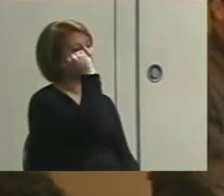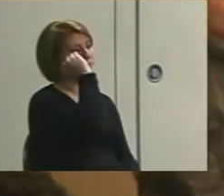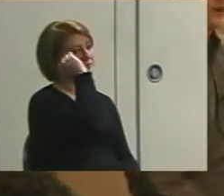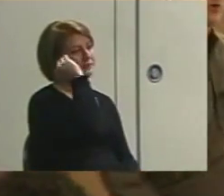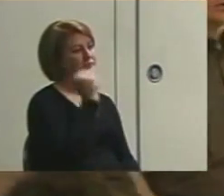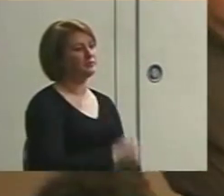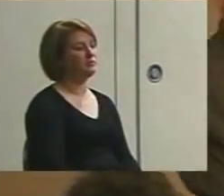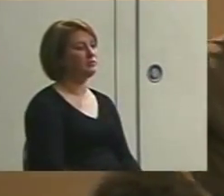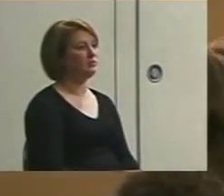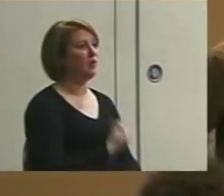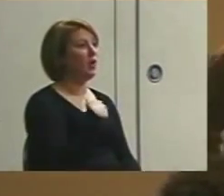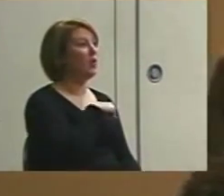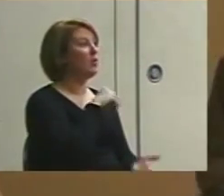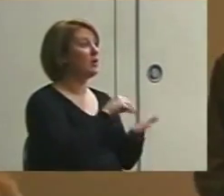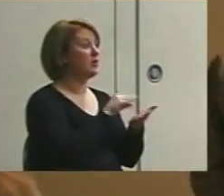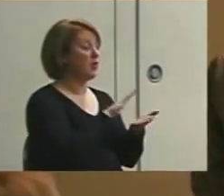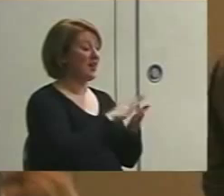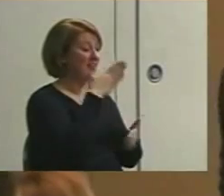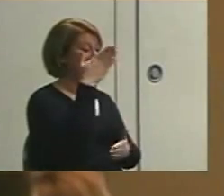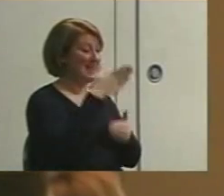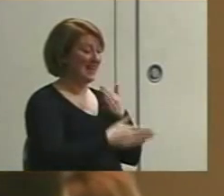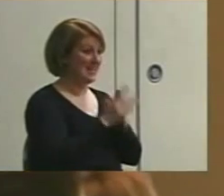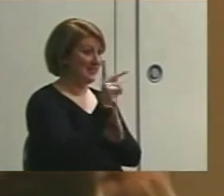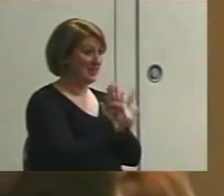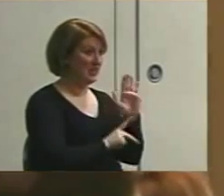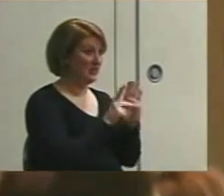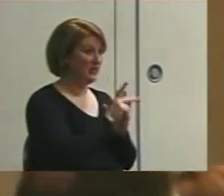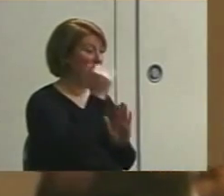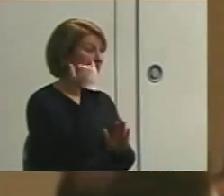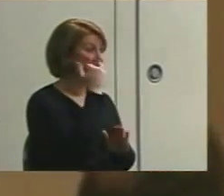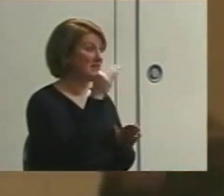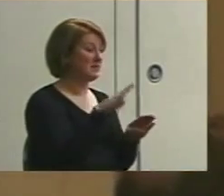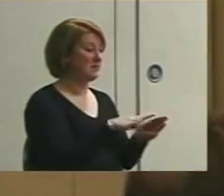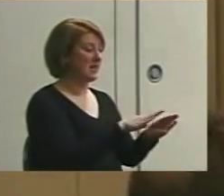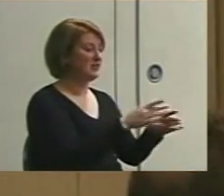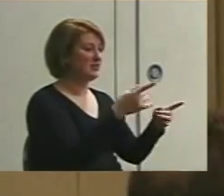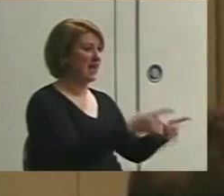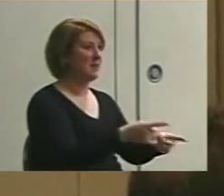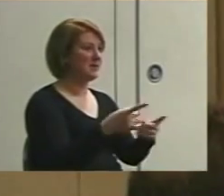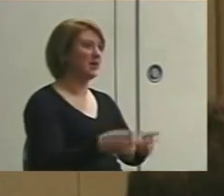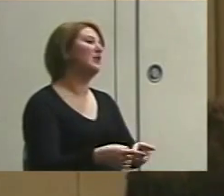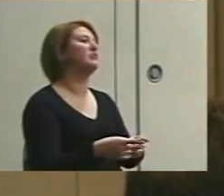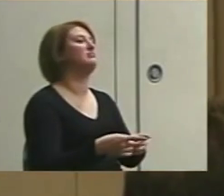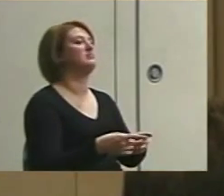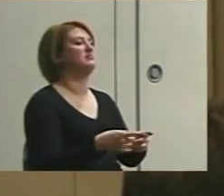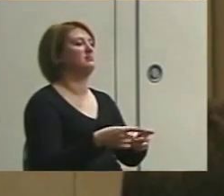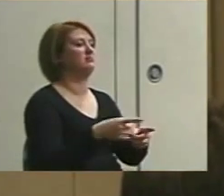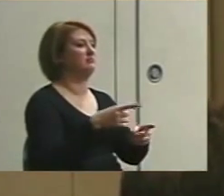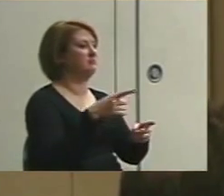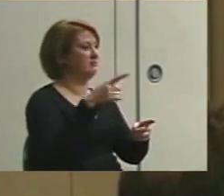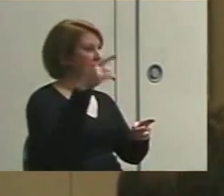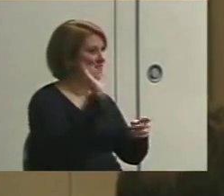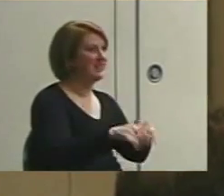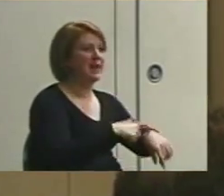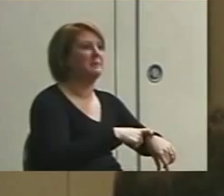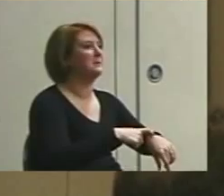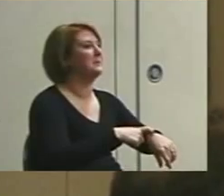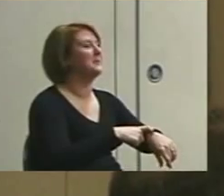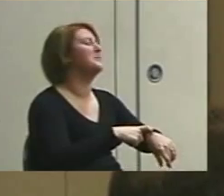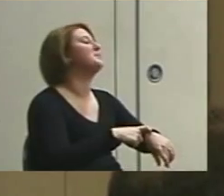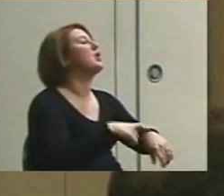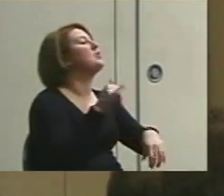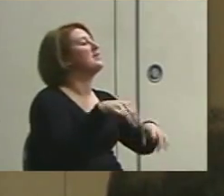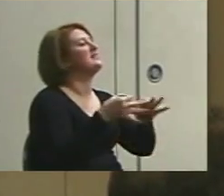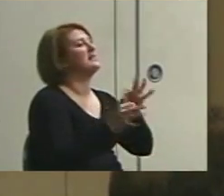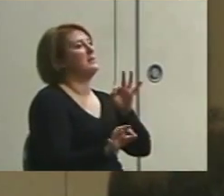We record at the end of an interval if the behavior is happening right then. So this is the simplest